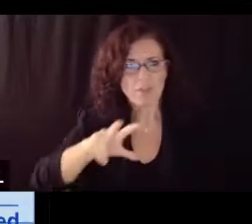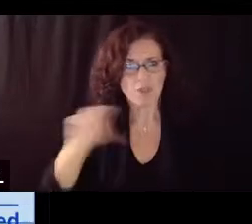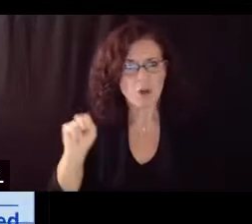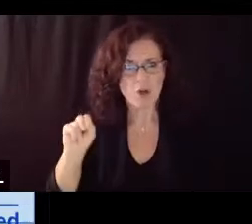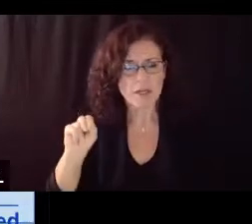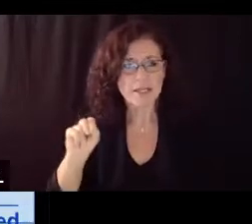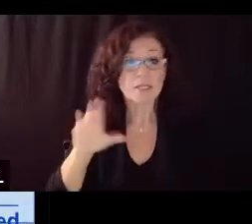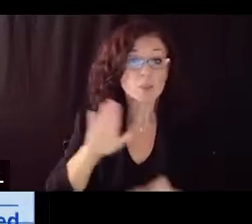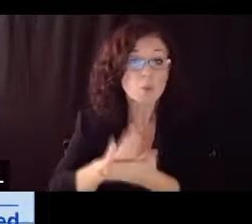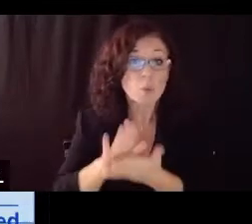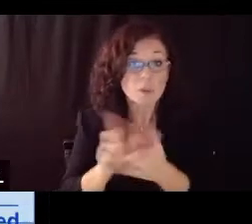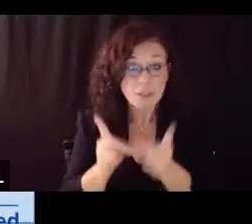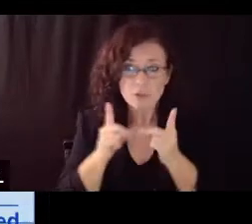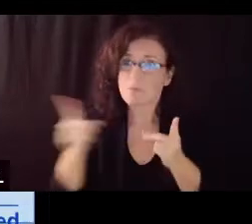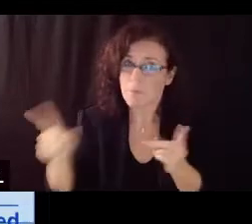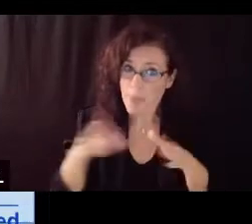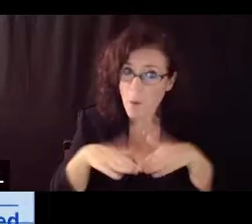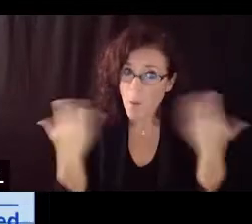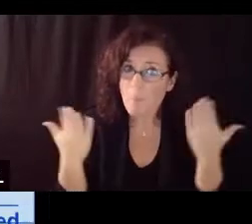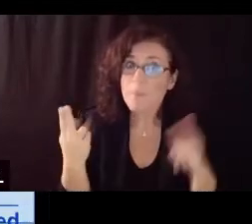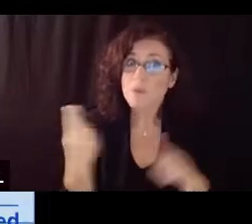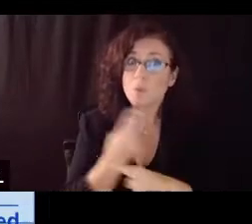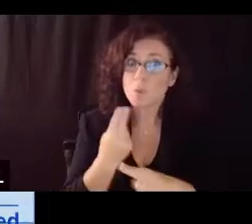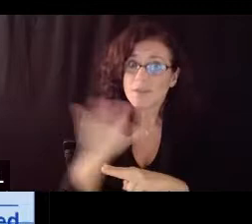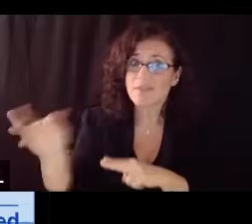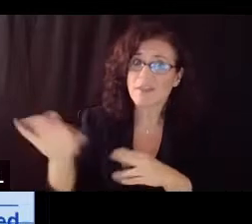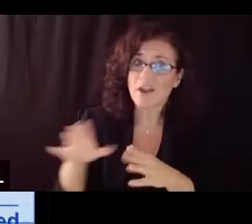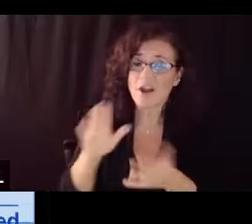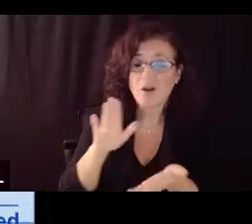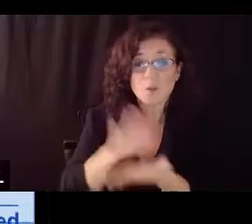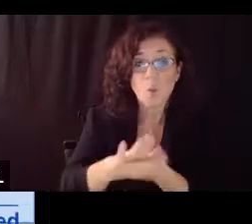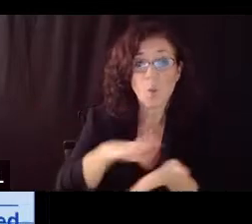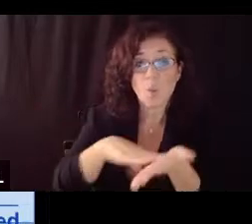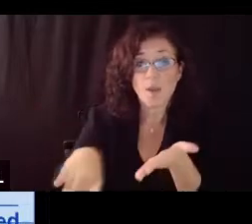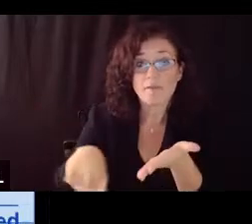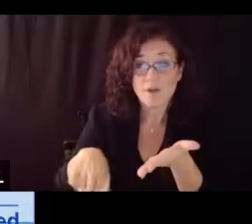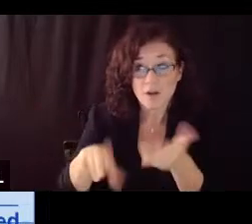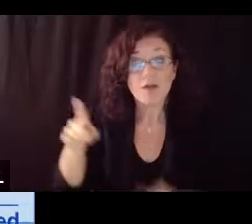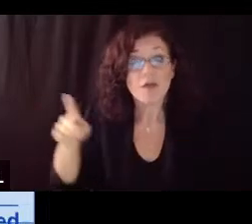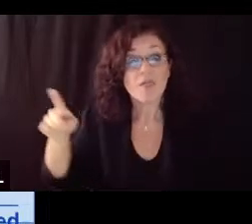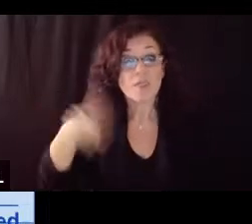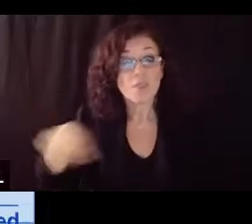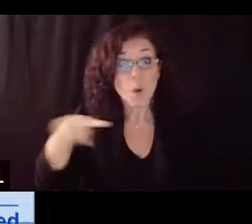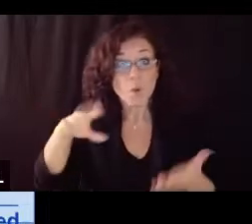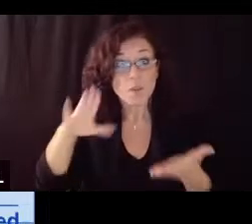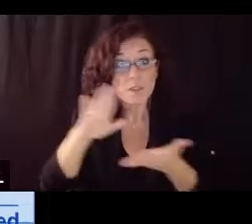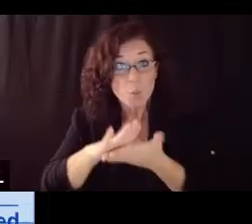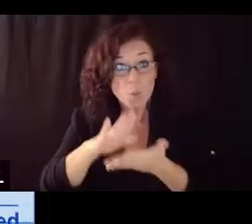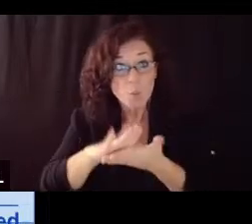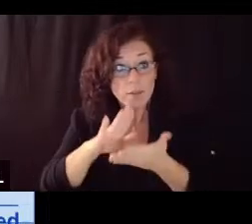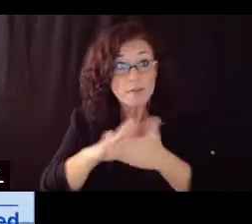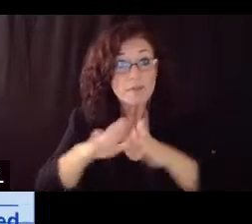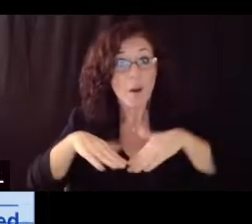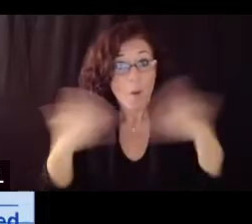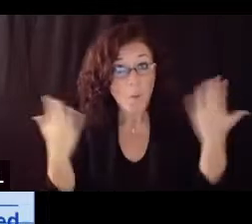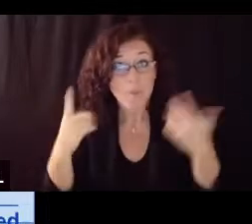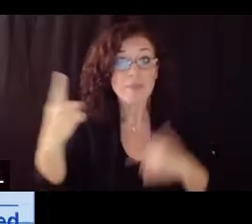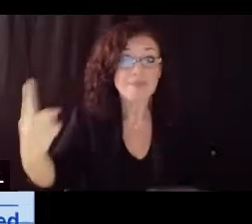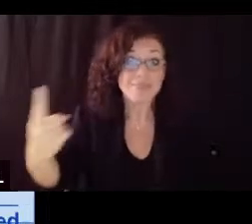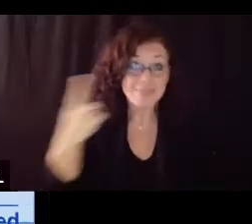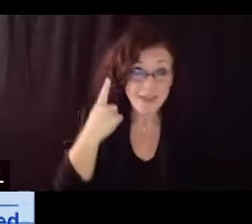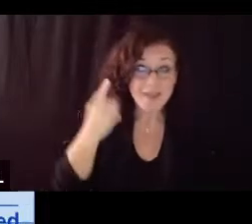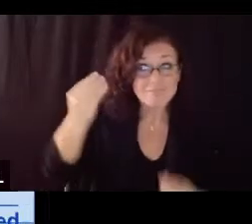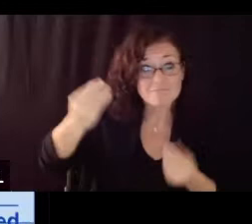elementary waiver we know those schools that have opened and the number of COVID cases that have come forward and